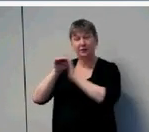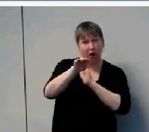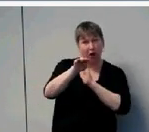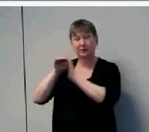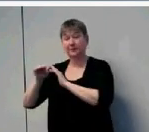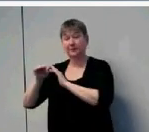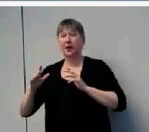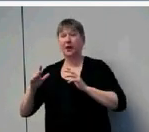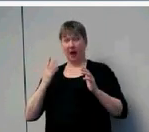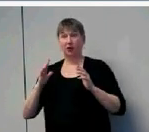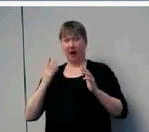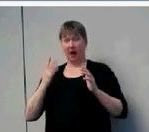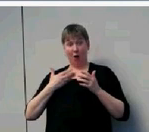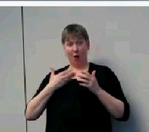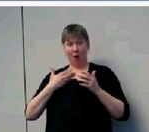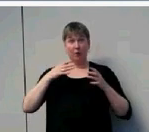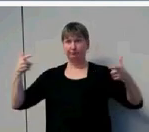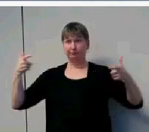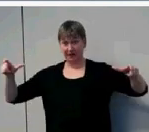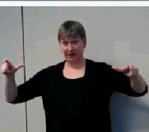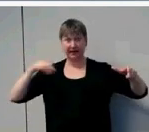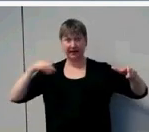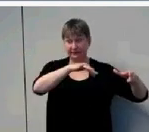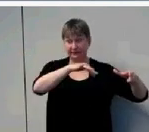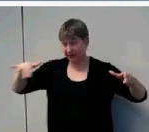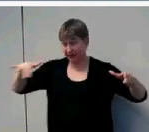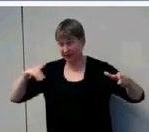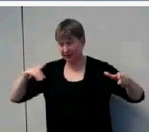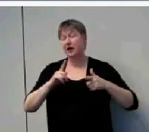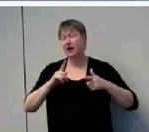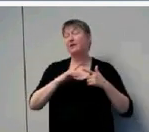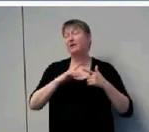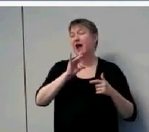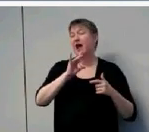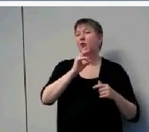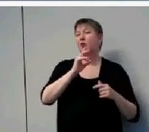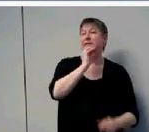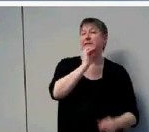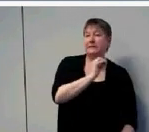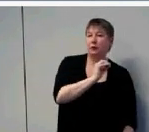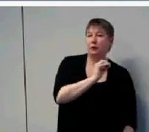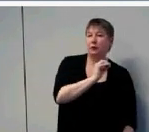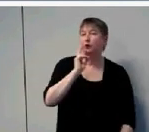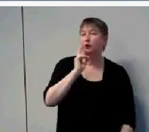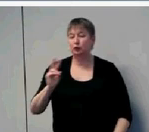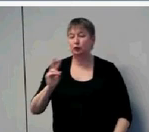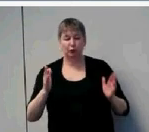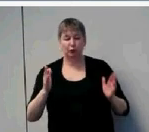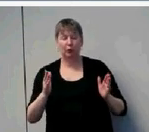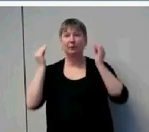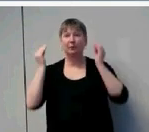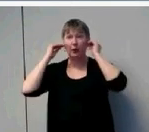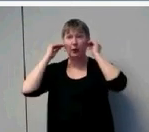found that particularly for children in the zero to two range, CAR was really challenging.